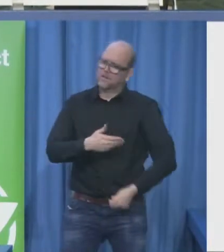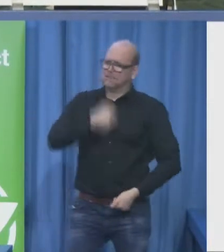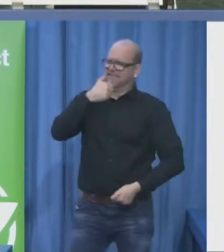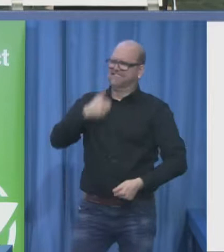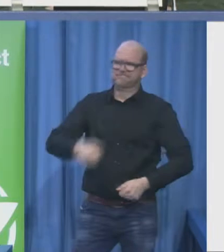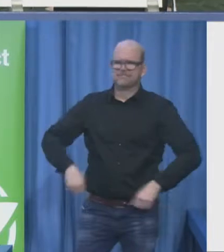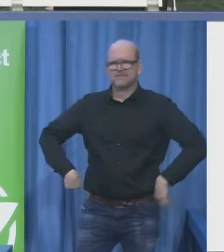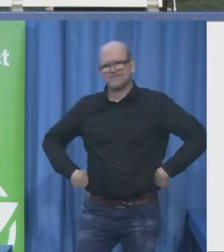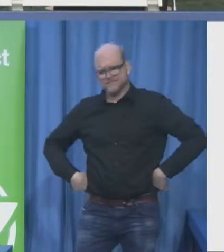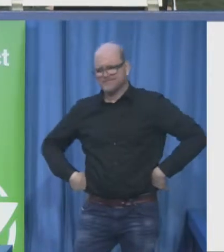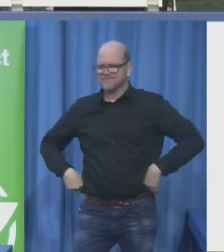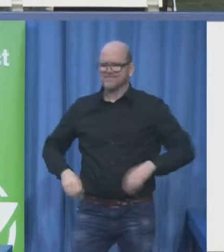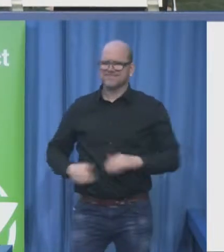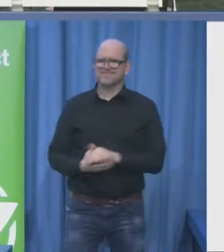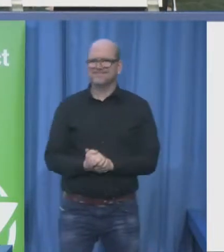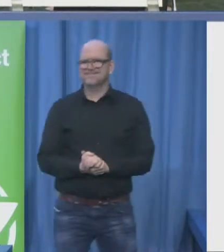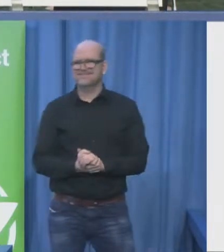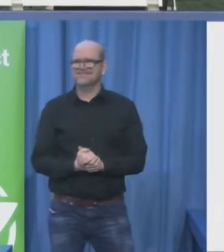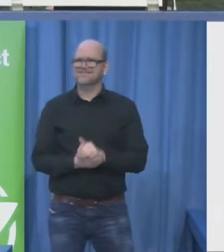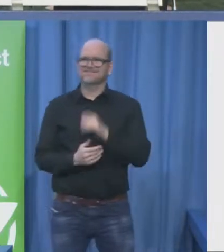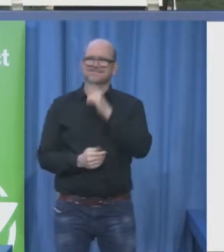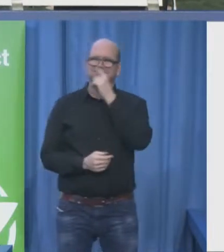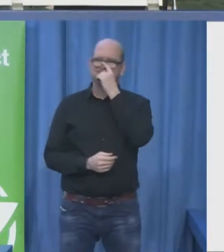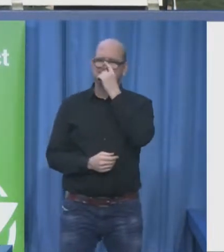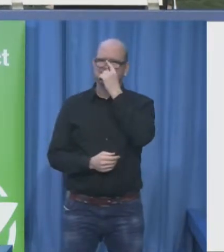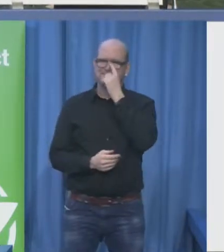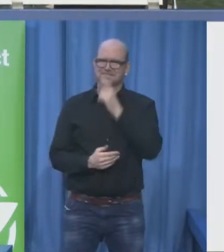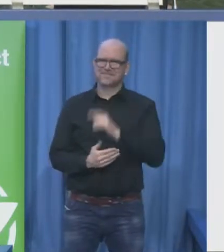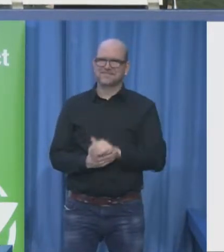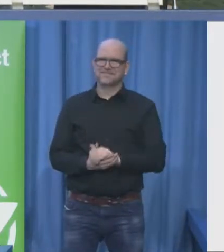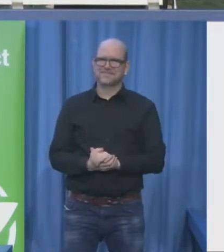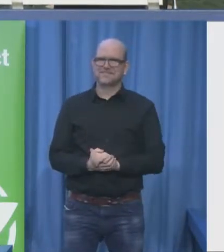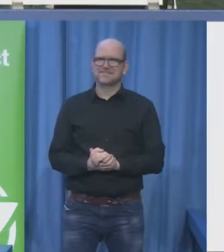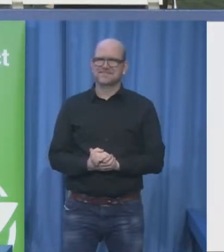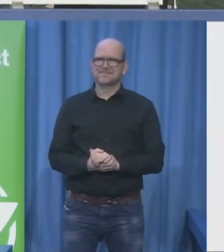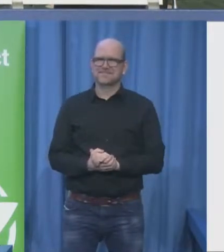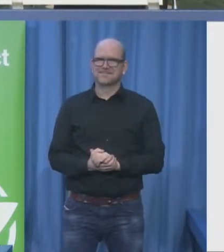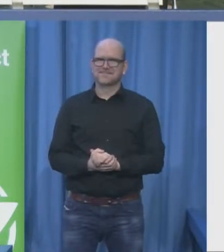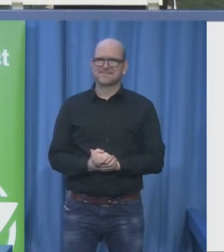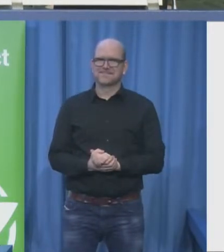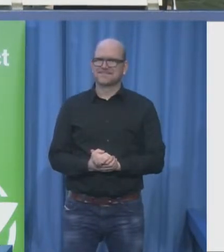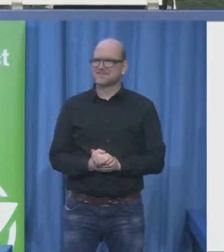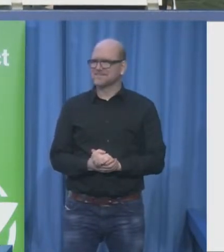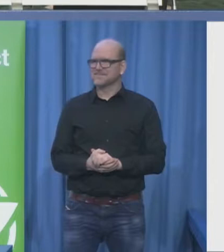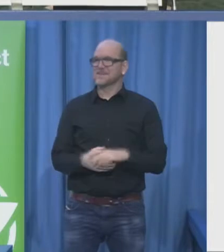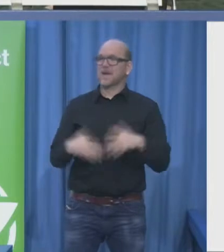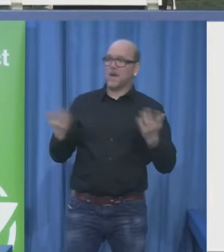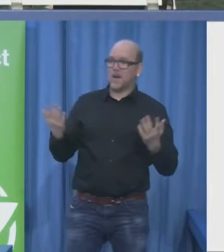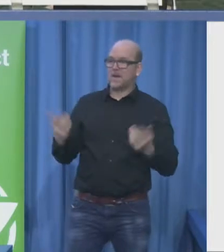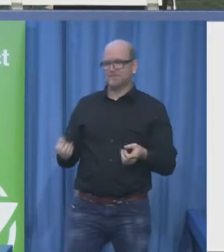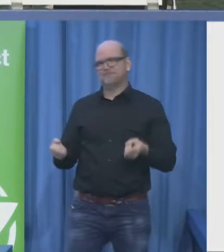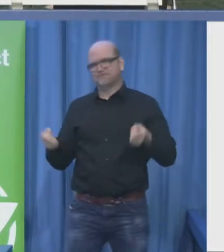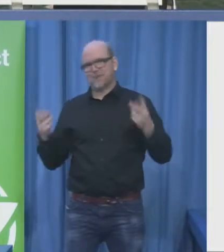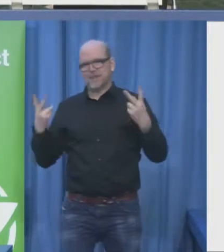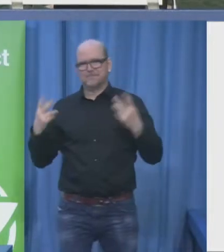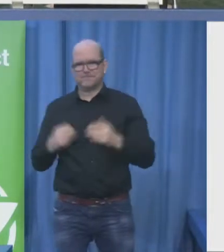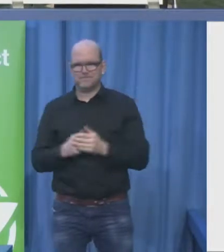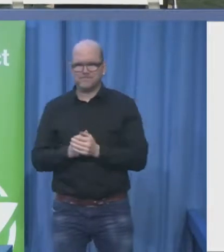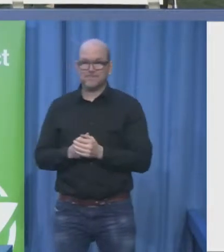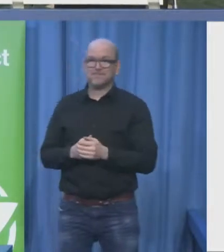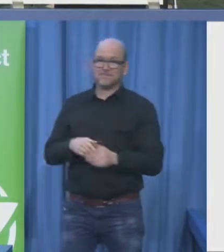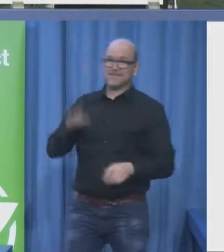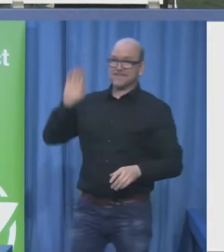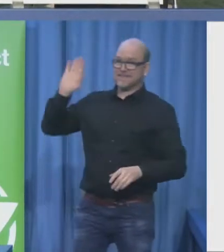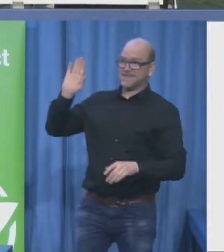i've forgotten his hand but the new talking cash machine it's so